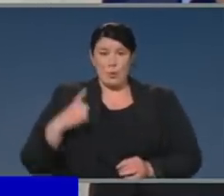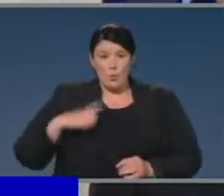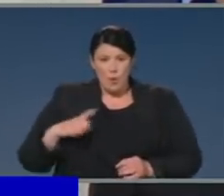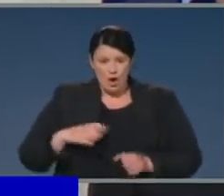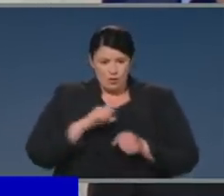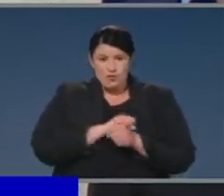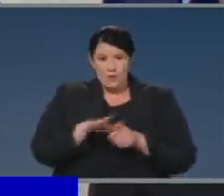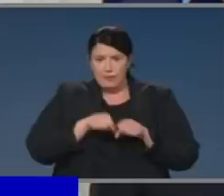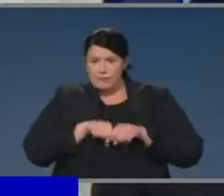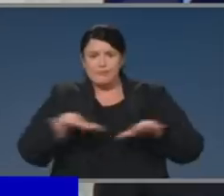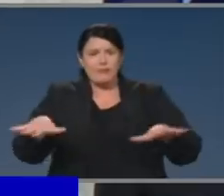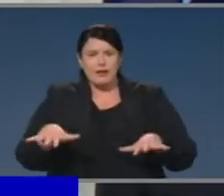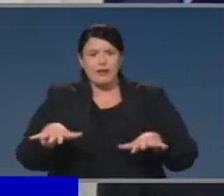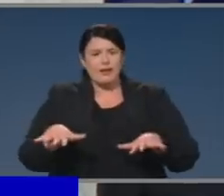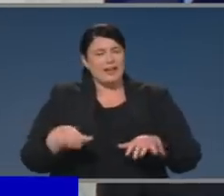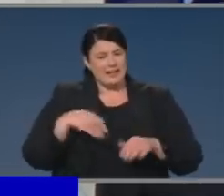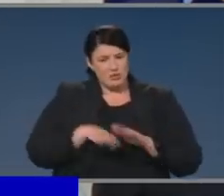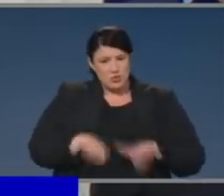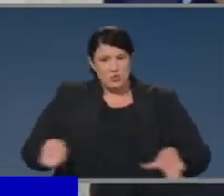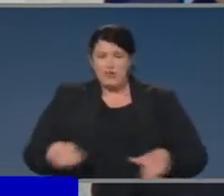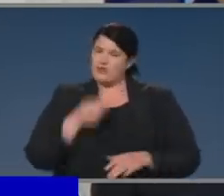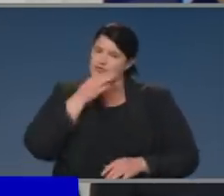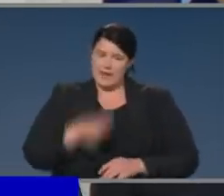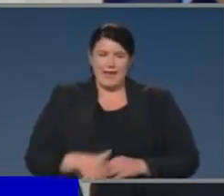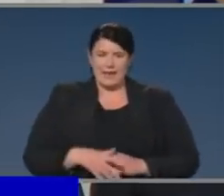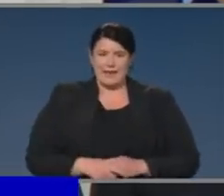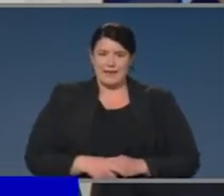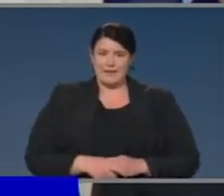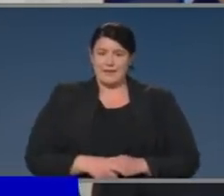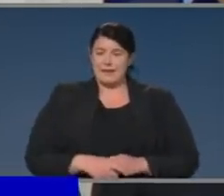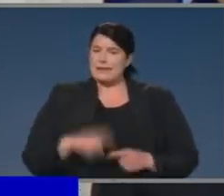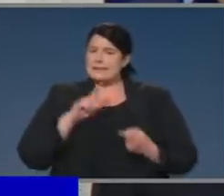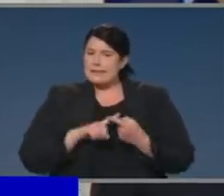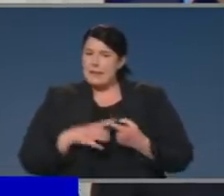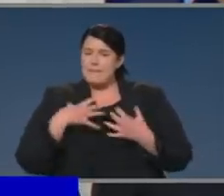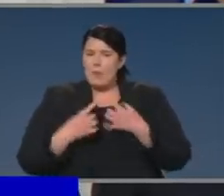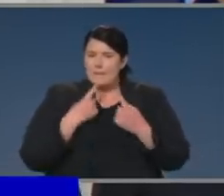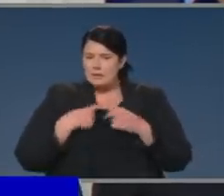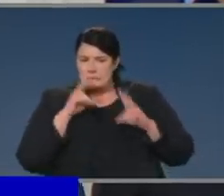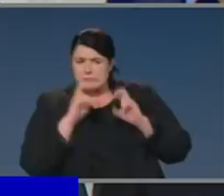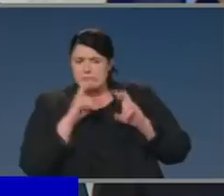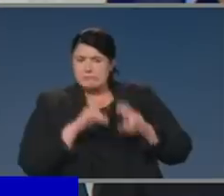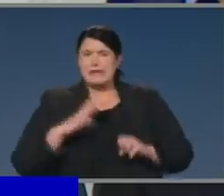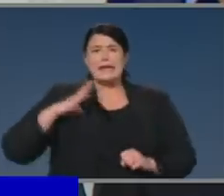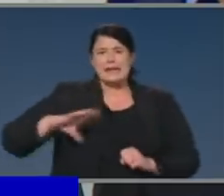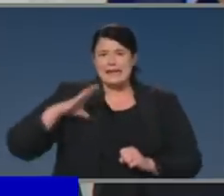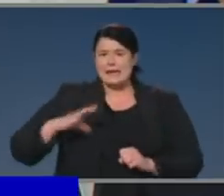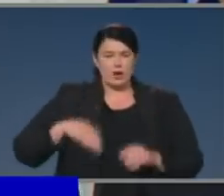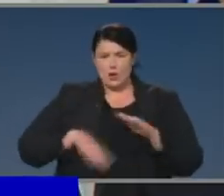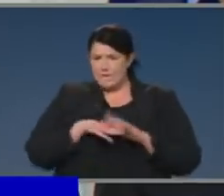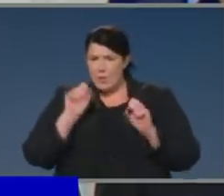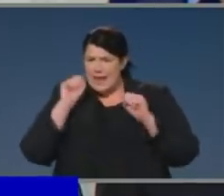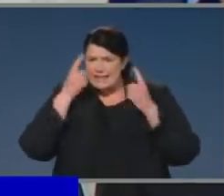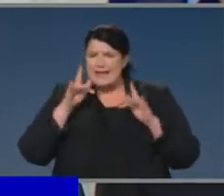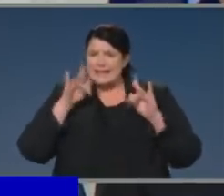infections in children. It's still not clear what the association with the virus is for this condition, but it is